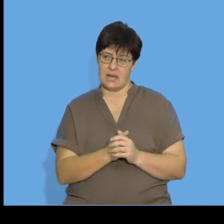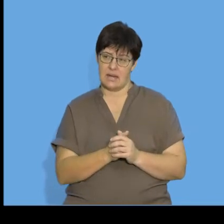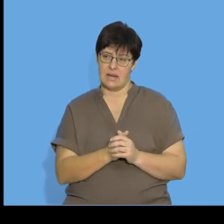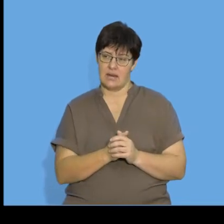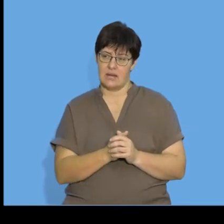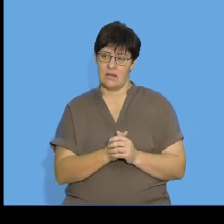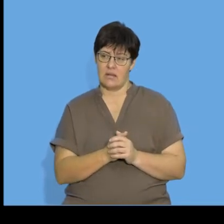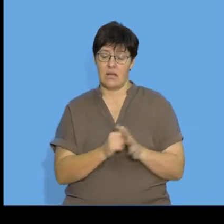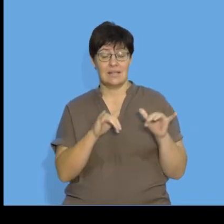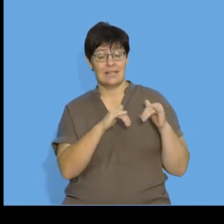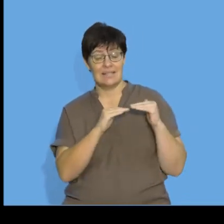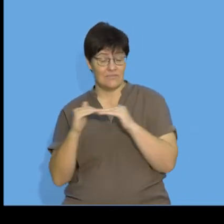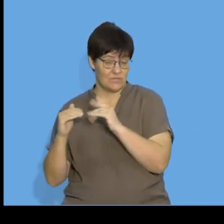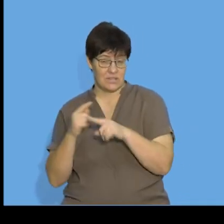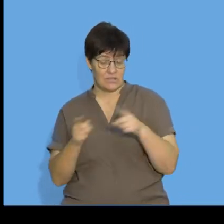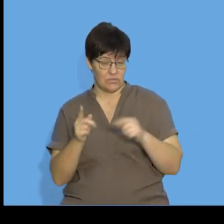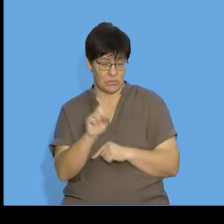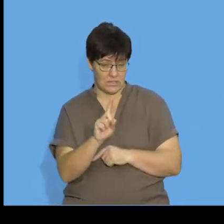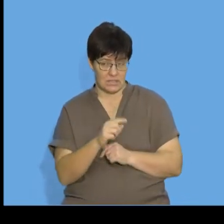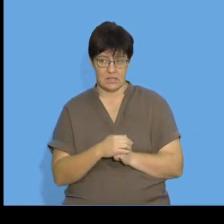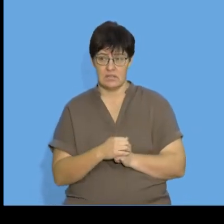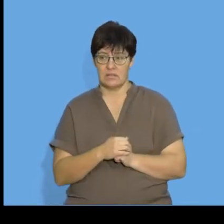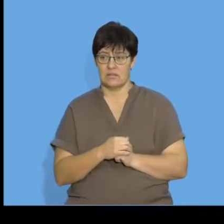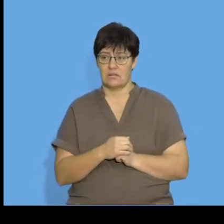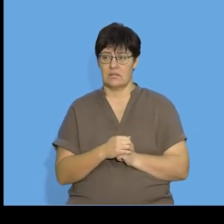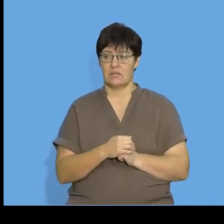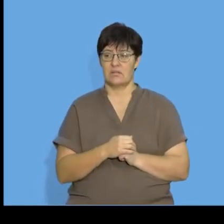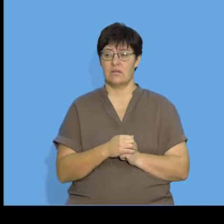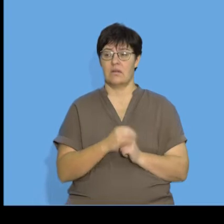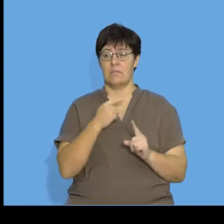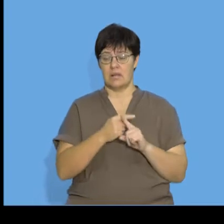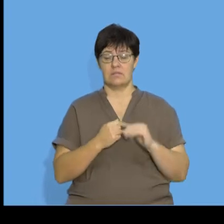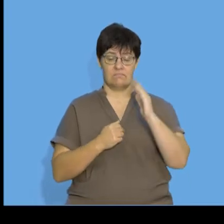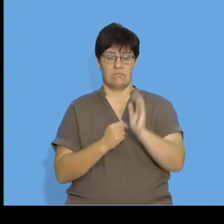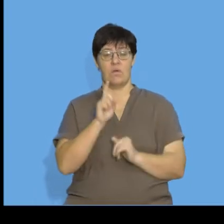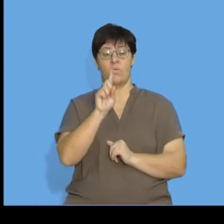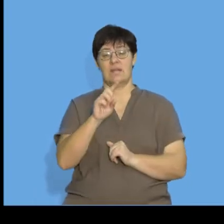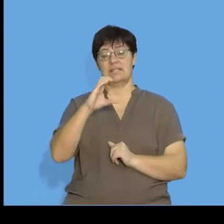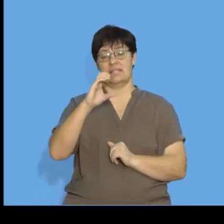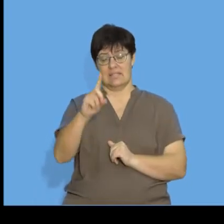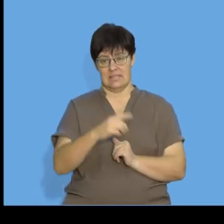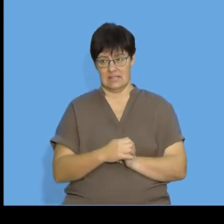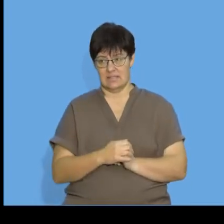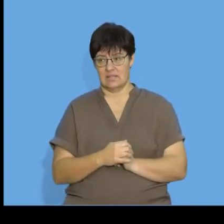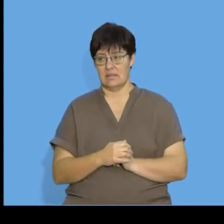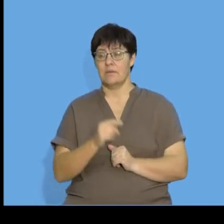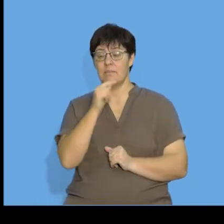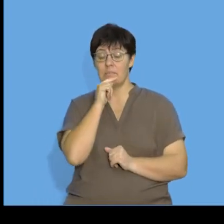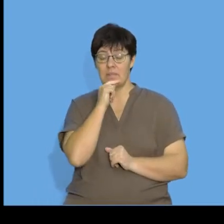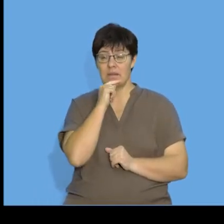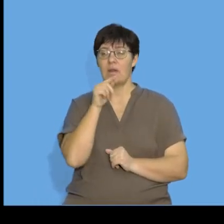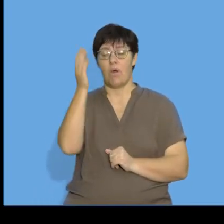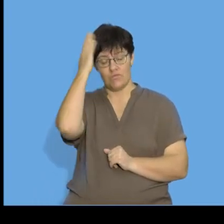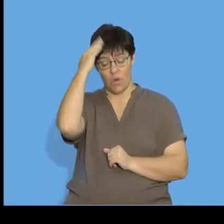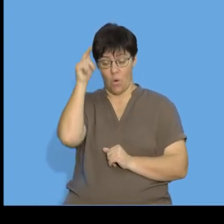one common difference. I'm just writing CD, because I don't have enough space on the board. But, please remember, I'm adding a common